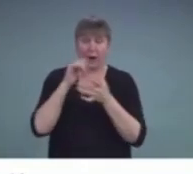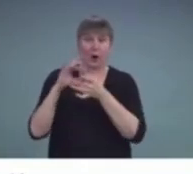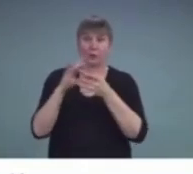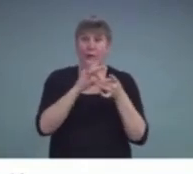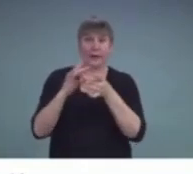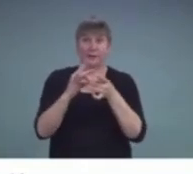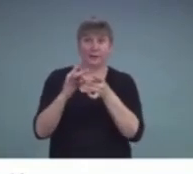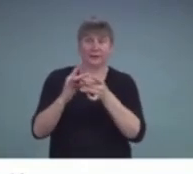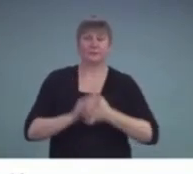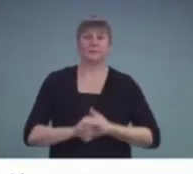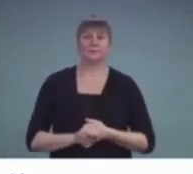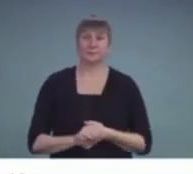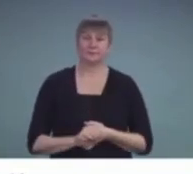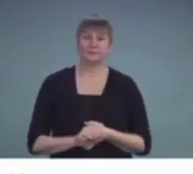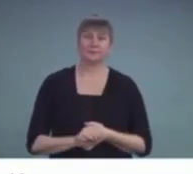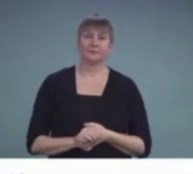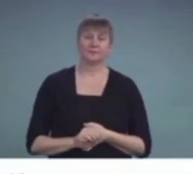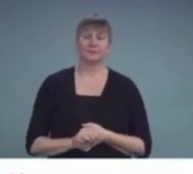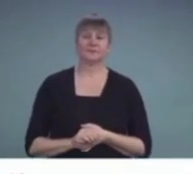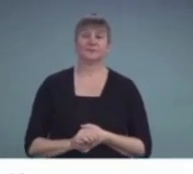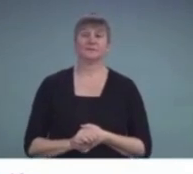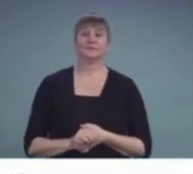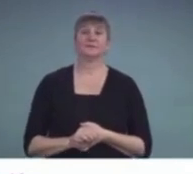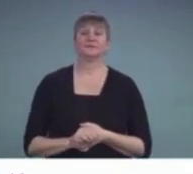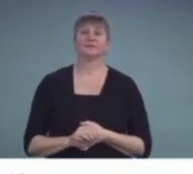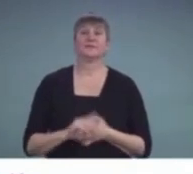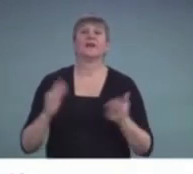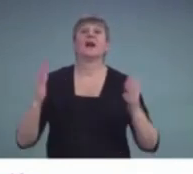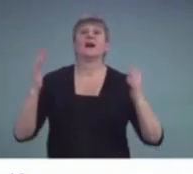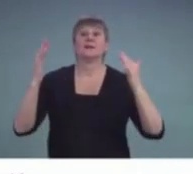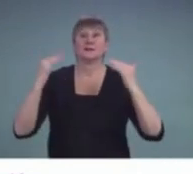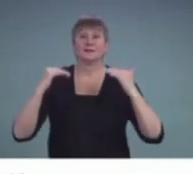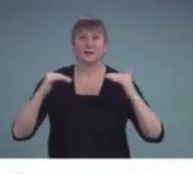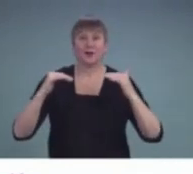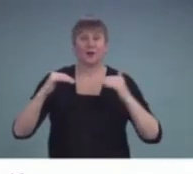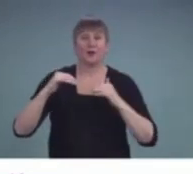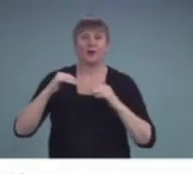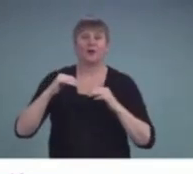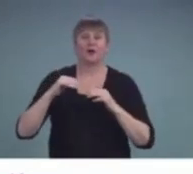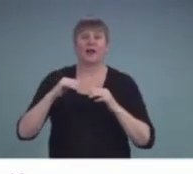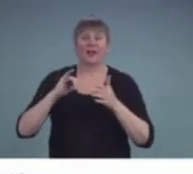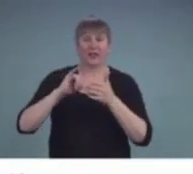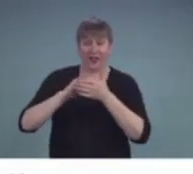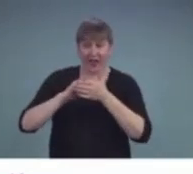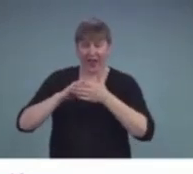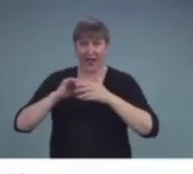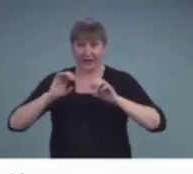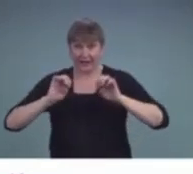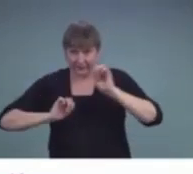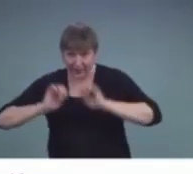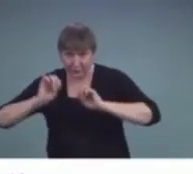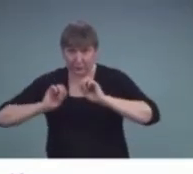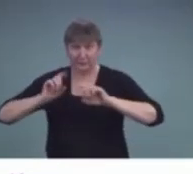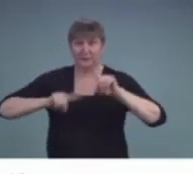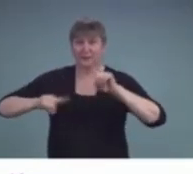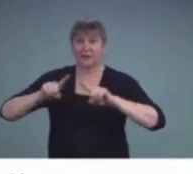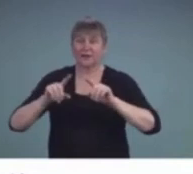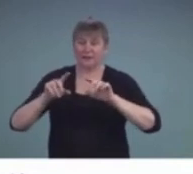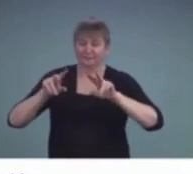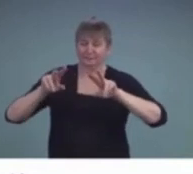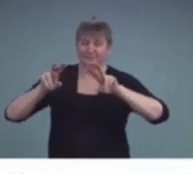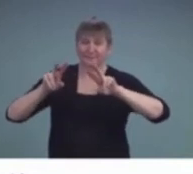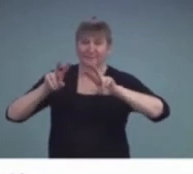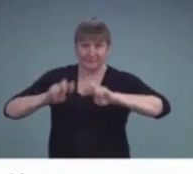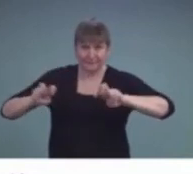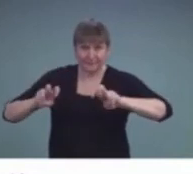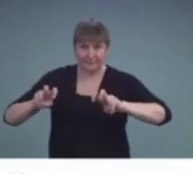each other's. So, and again, audiologists are at the beginning of this journey and can have a significant impact on